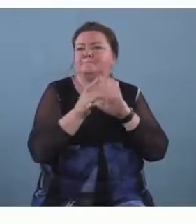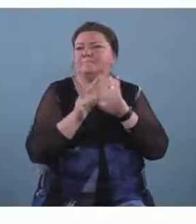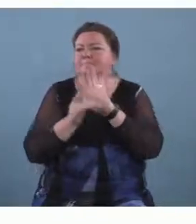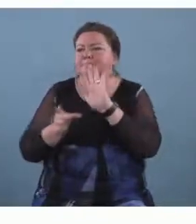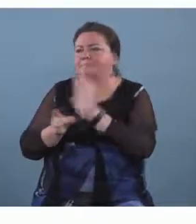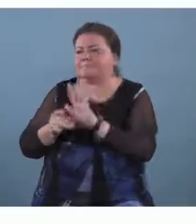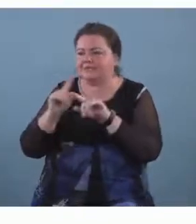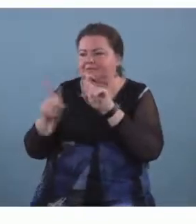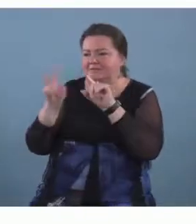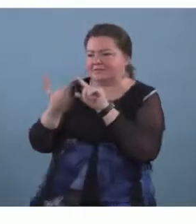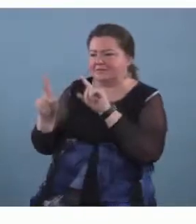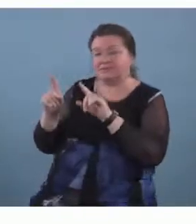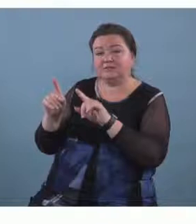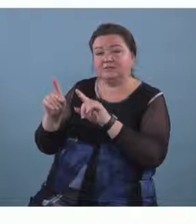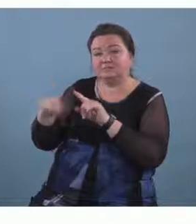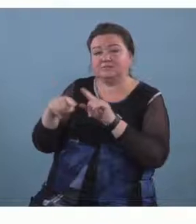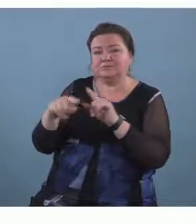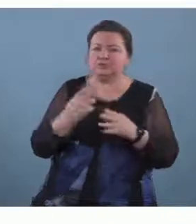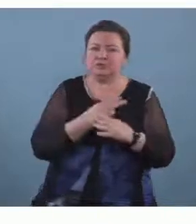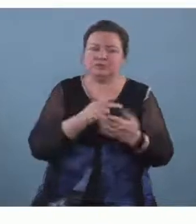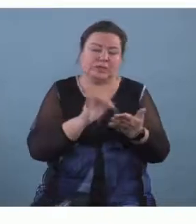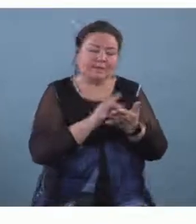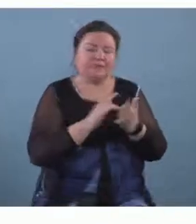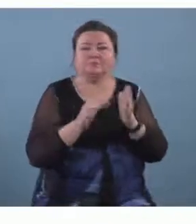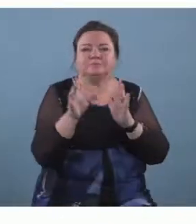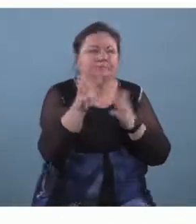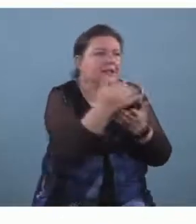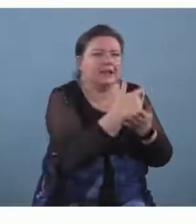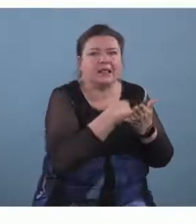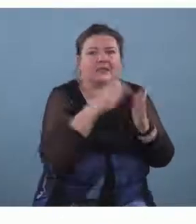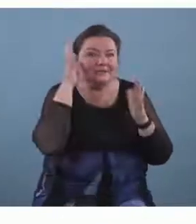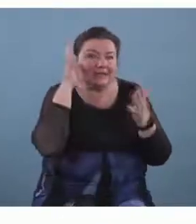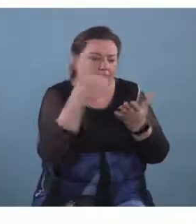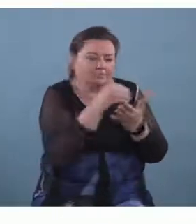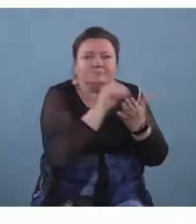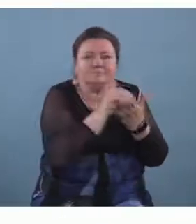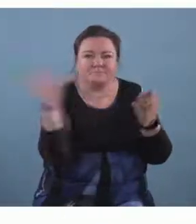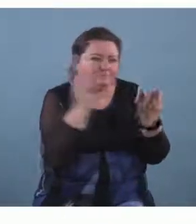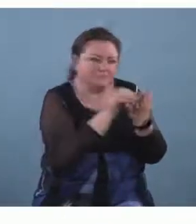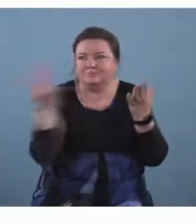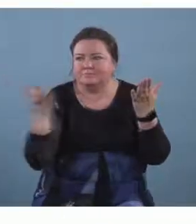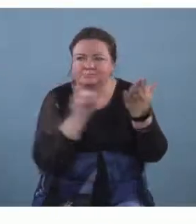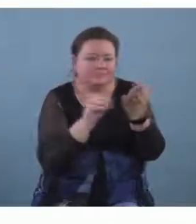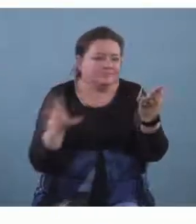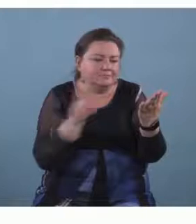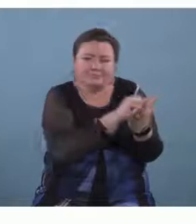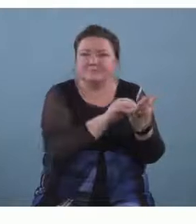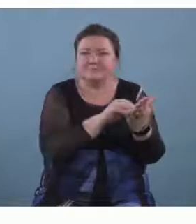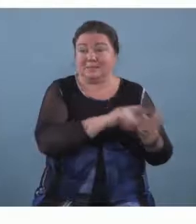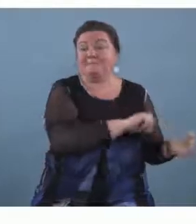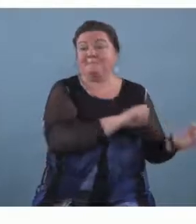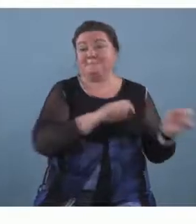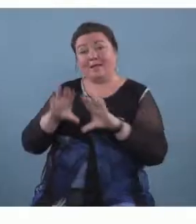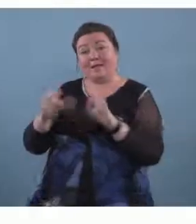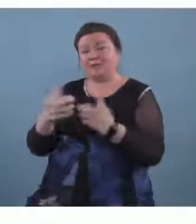visit with ipad collecting sounds um and coming back to the classroom and